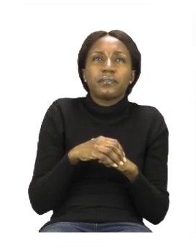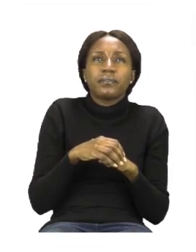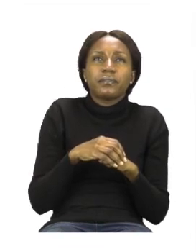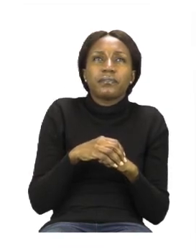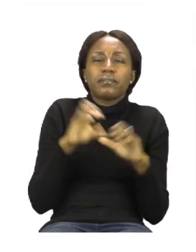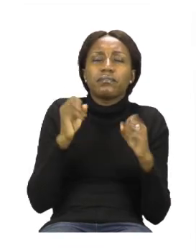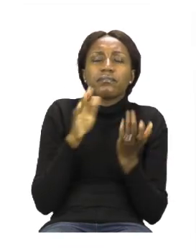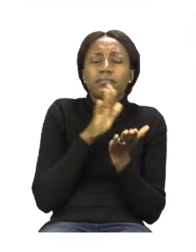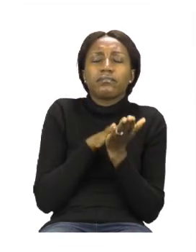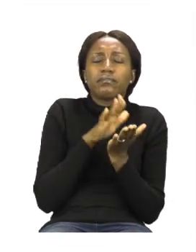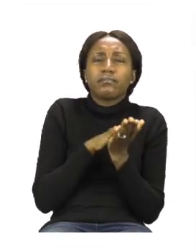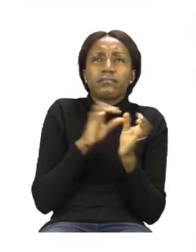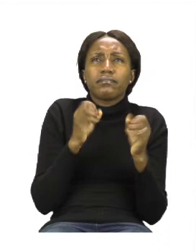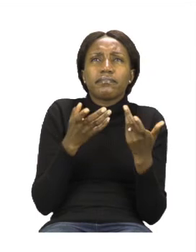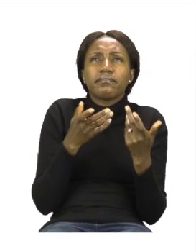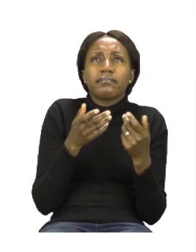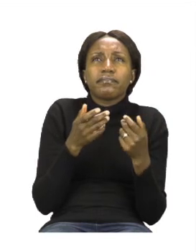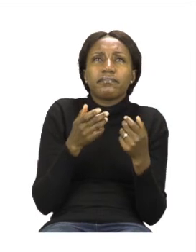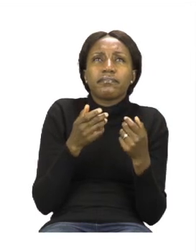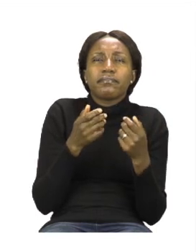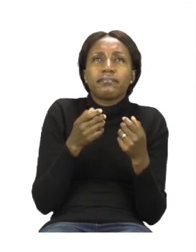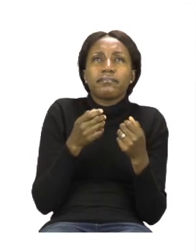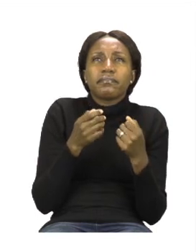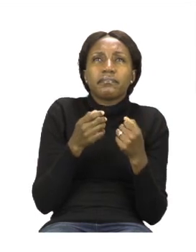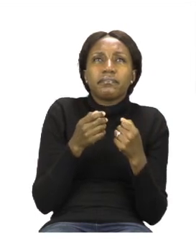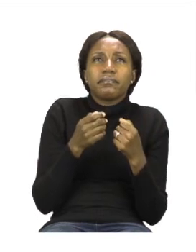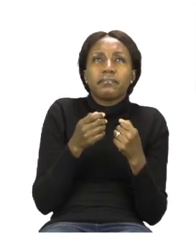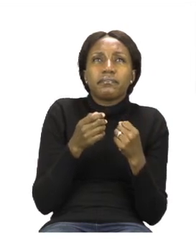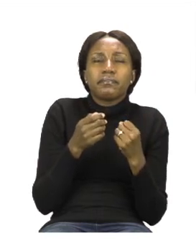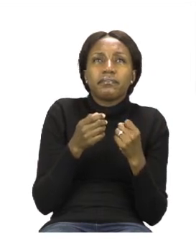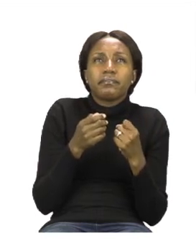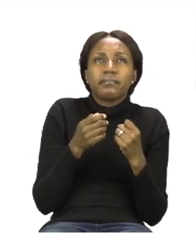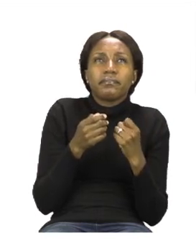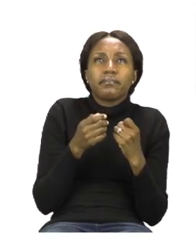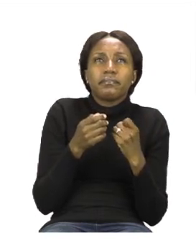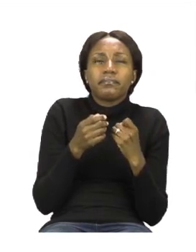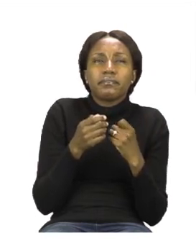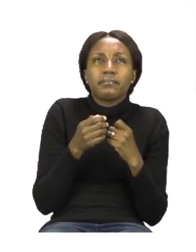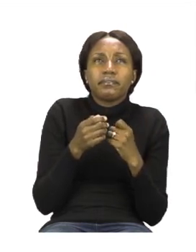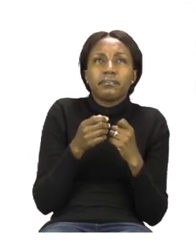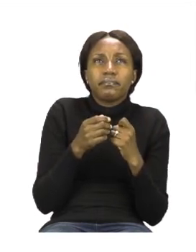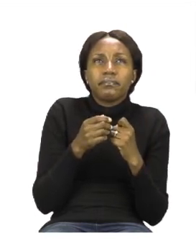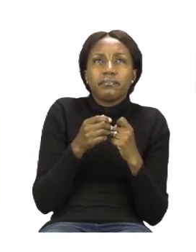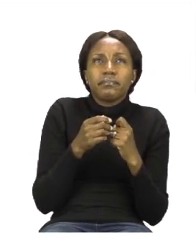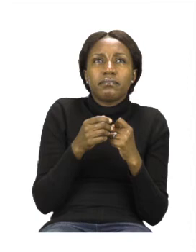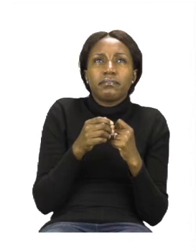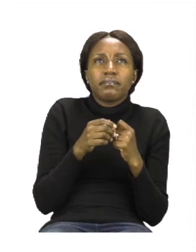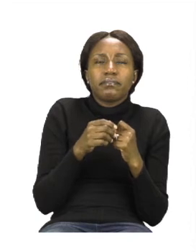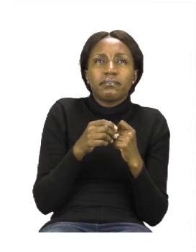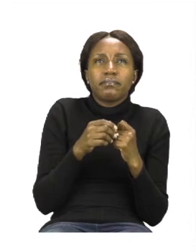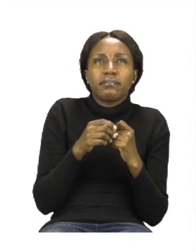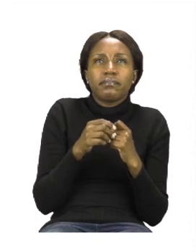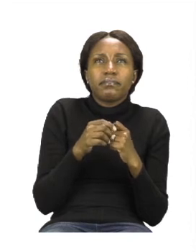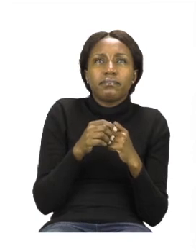hands? If you say once, that's not correct. If you